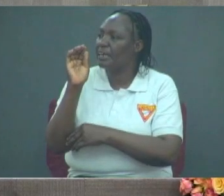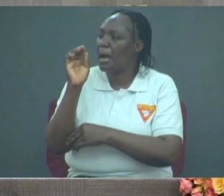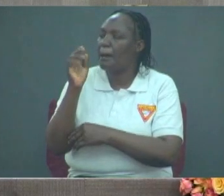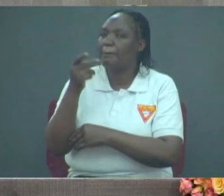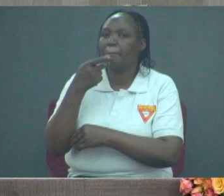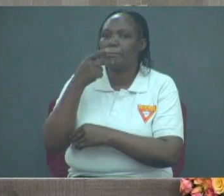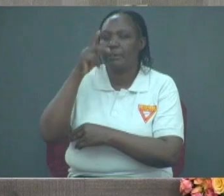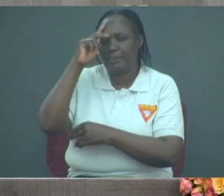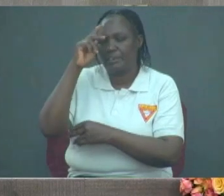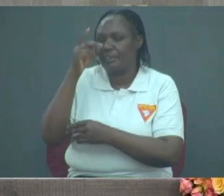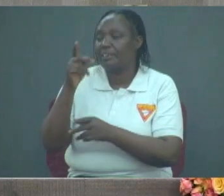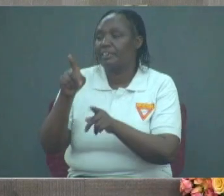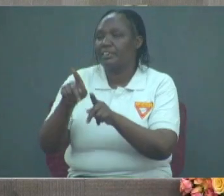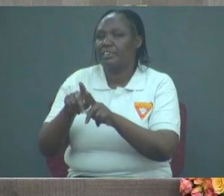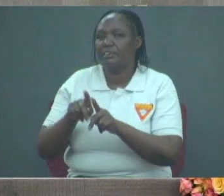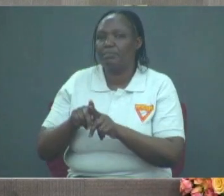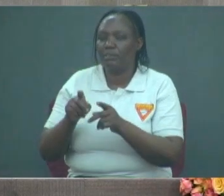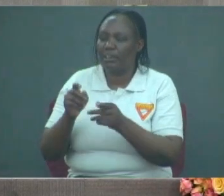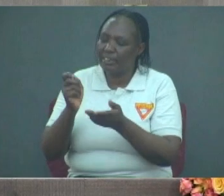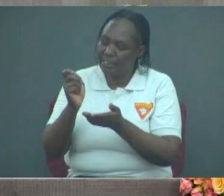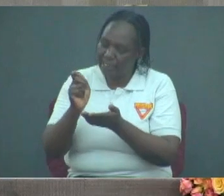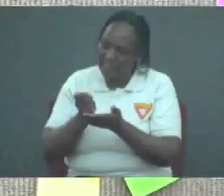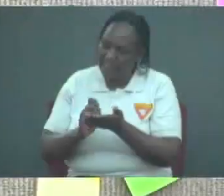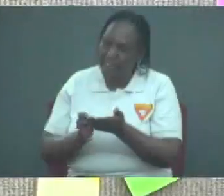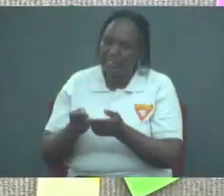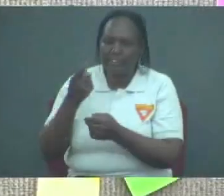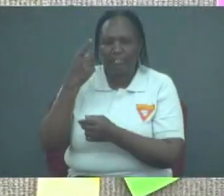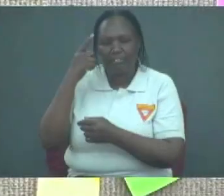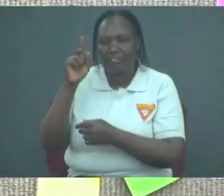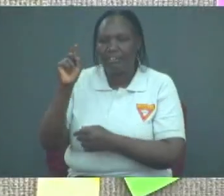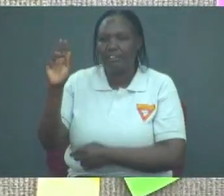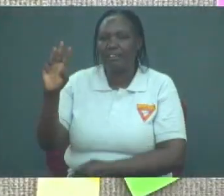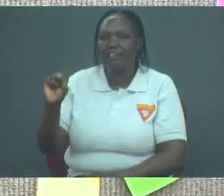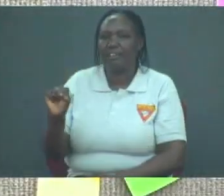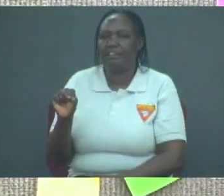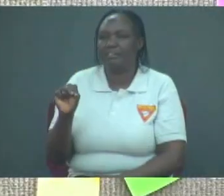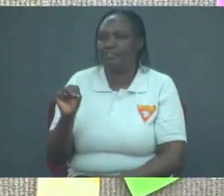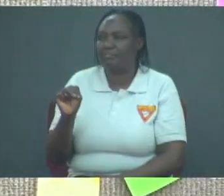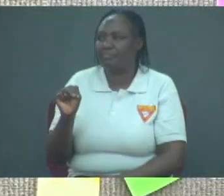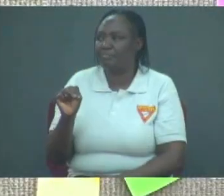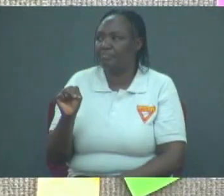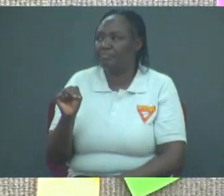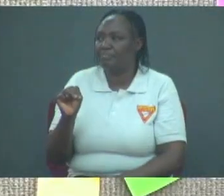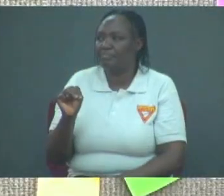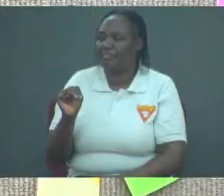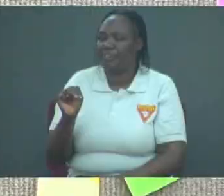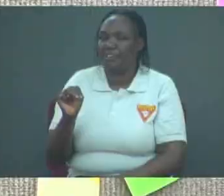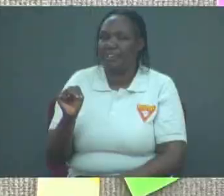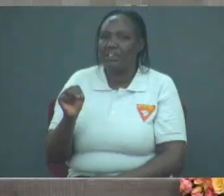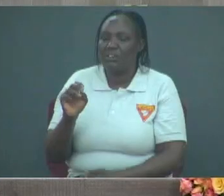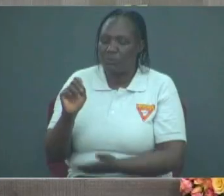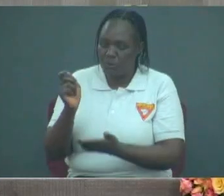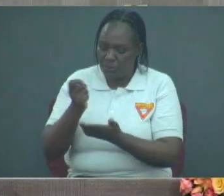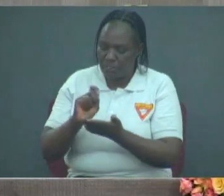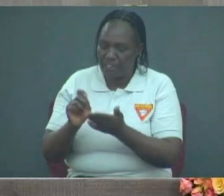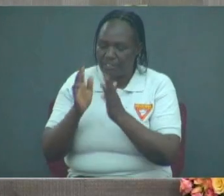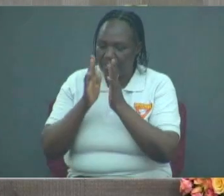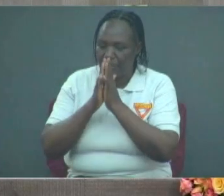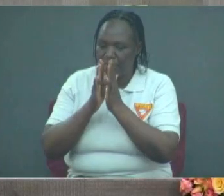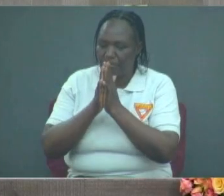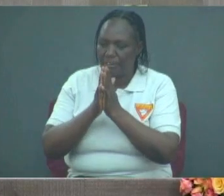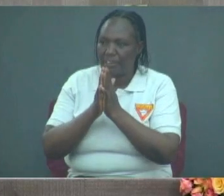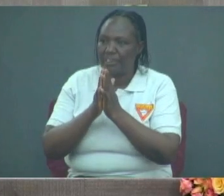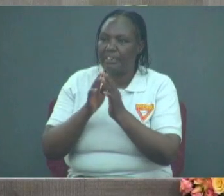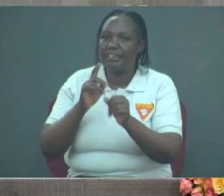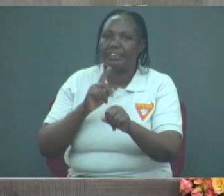and we will pray for them. Ours are sticky notes, the colorful sticky notes. You can write your prayer requests, and during when